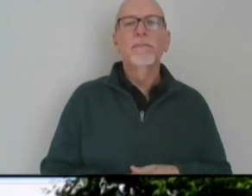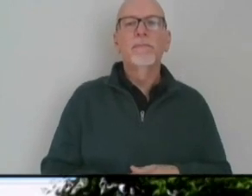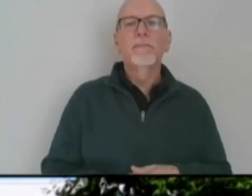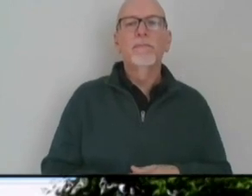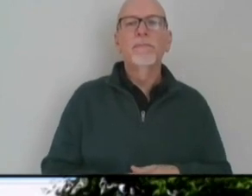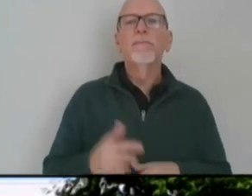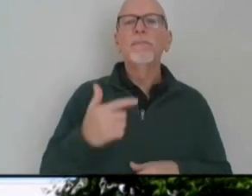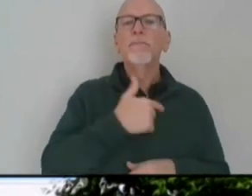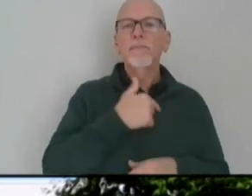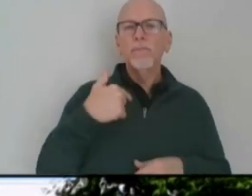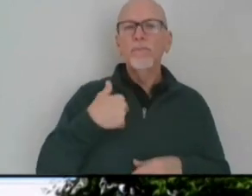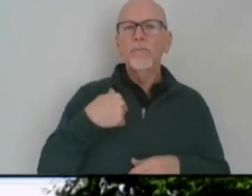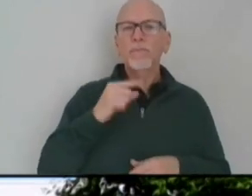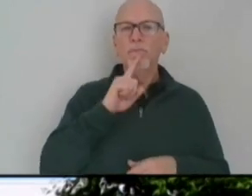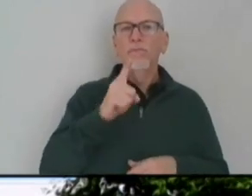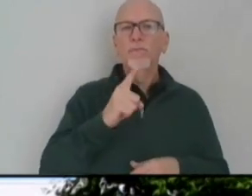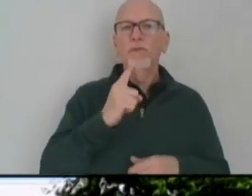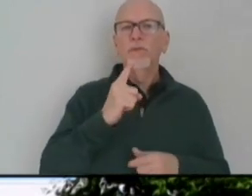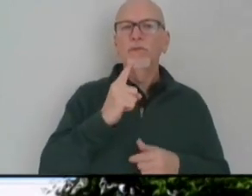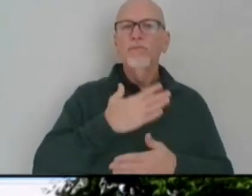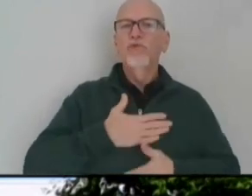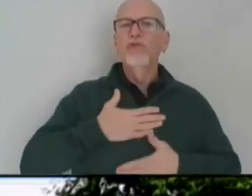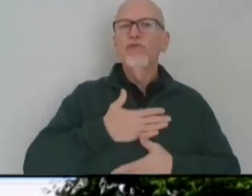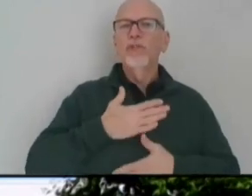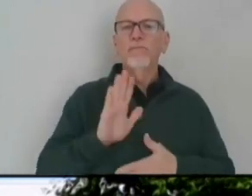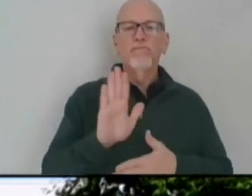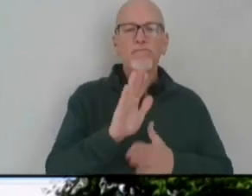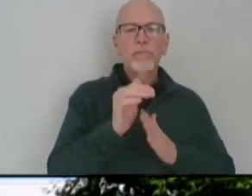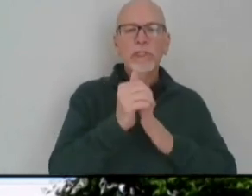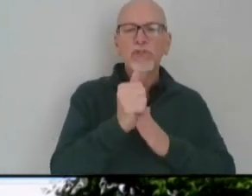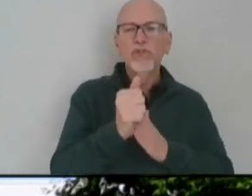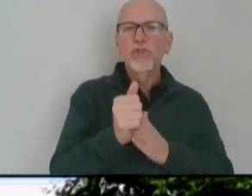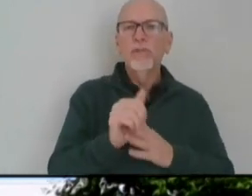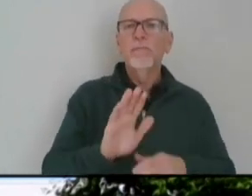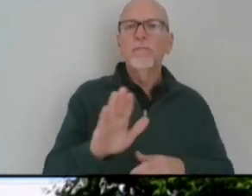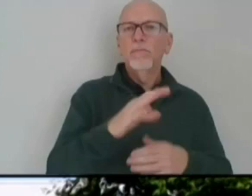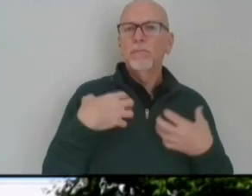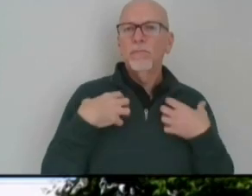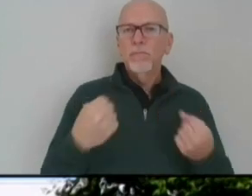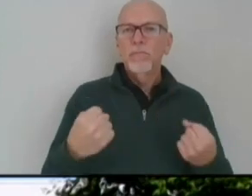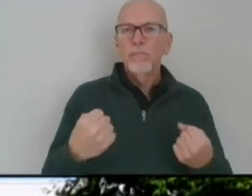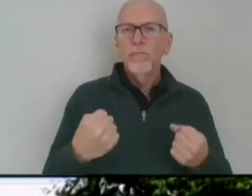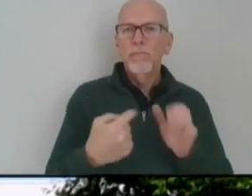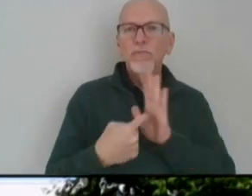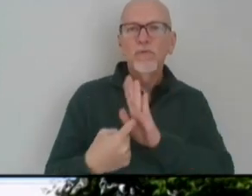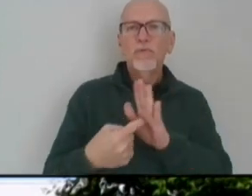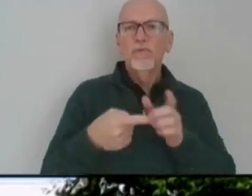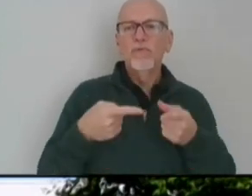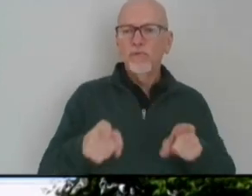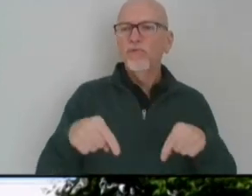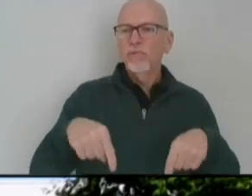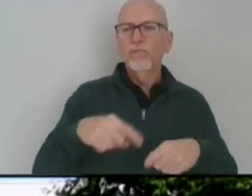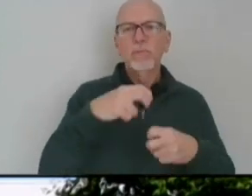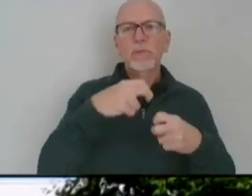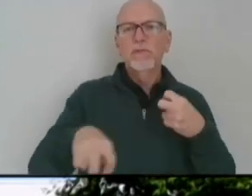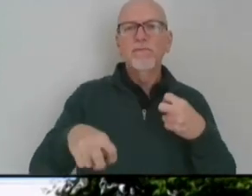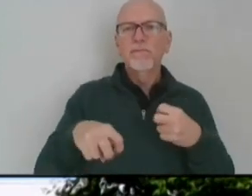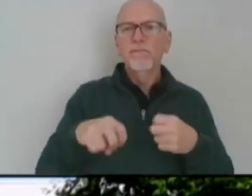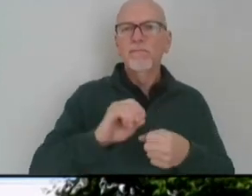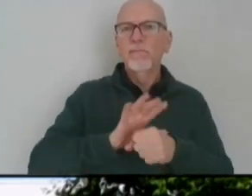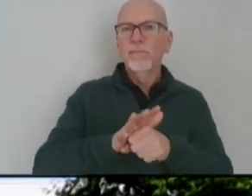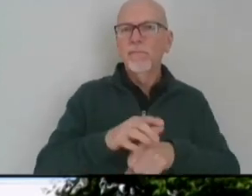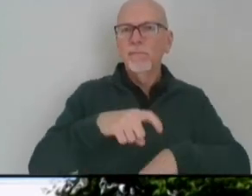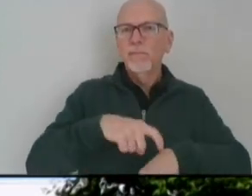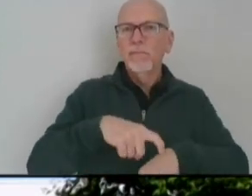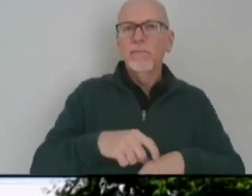We very much appreciate the leadership and the courage that you've shown through this very difficult pandemic. And